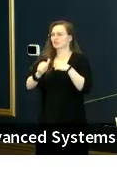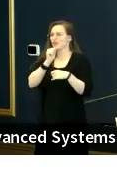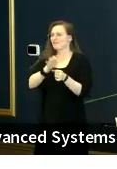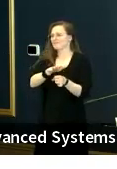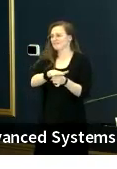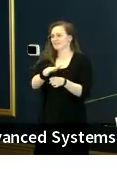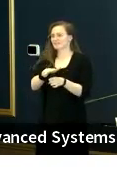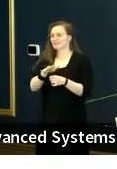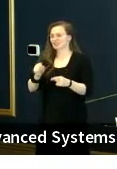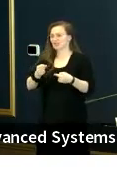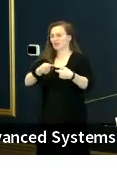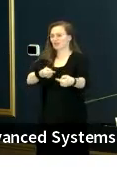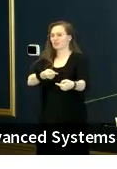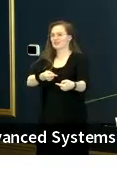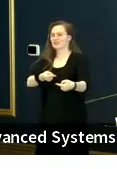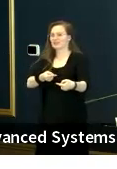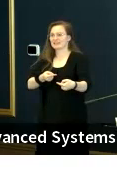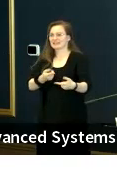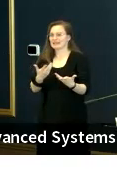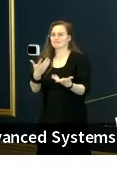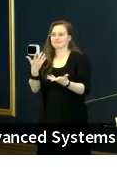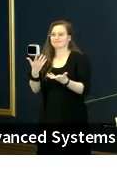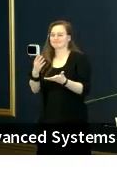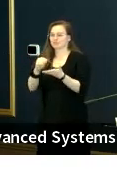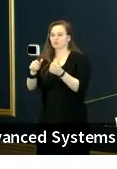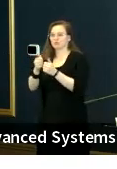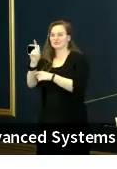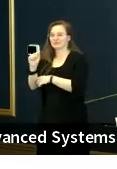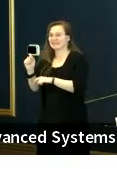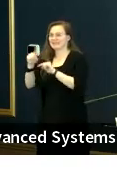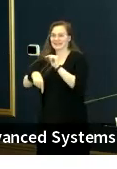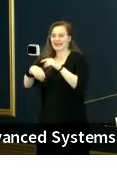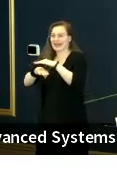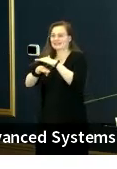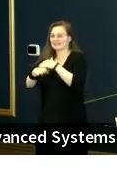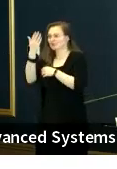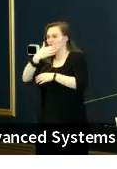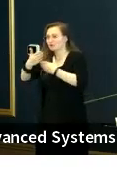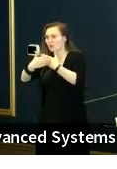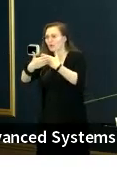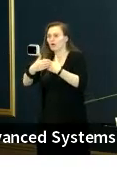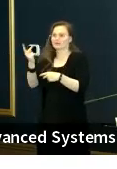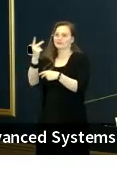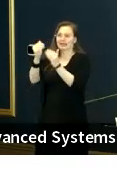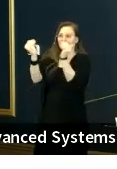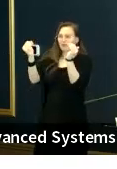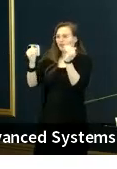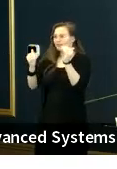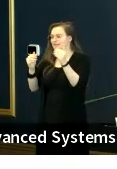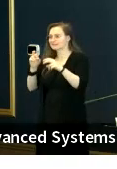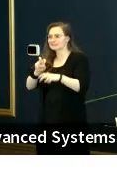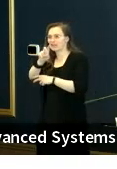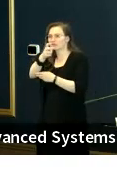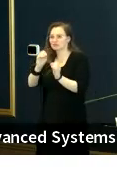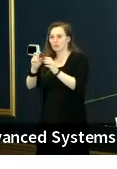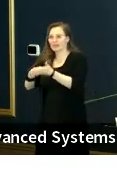to even get into the front doors, to get to the second level of our elementary school. And